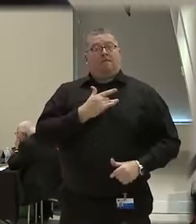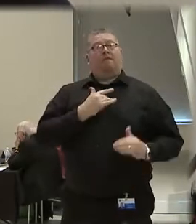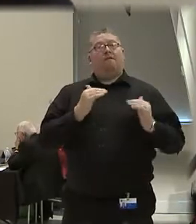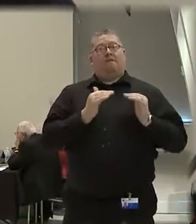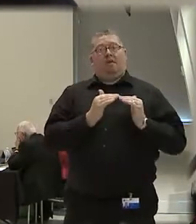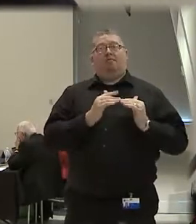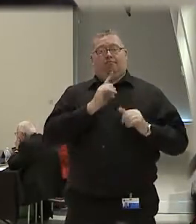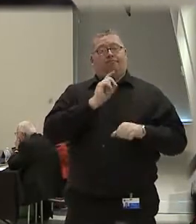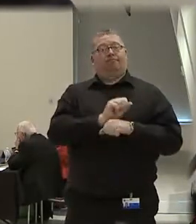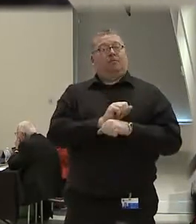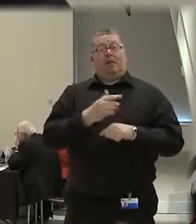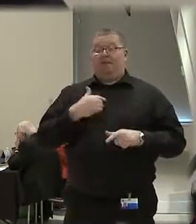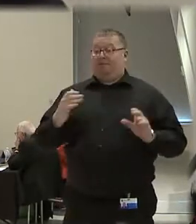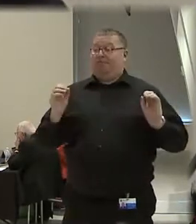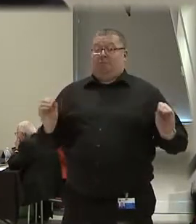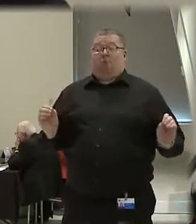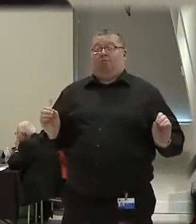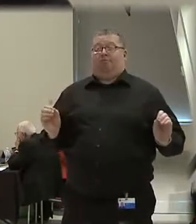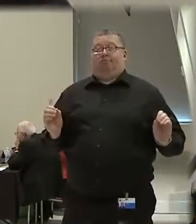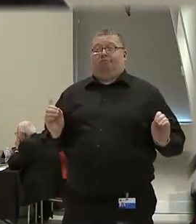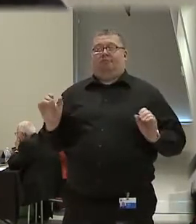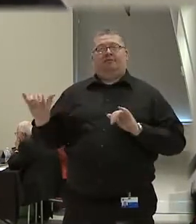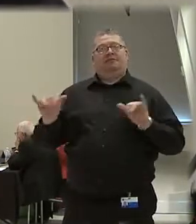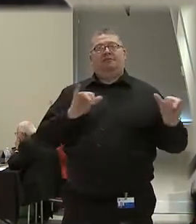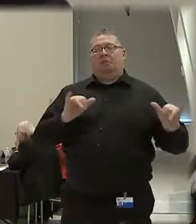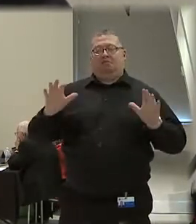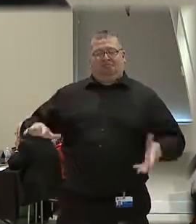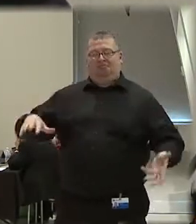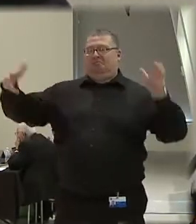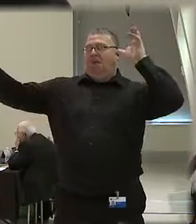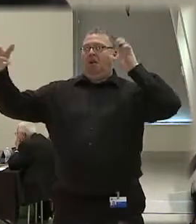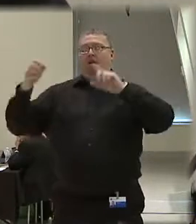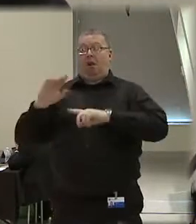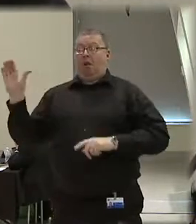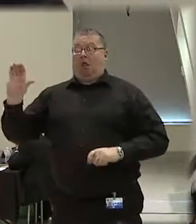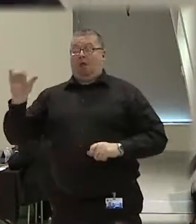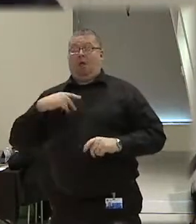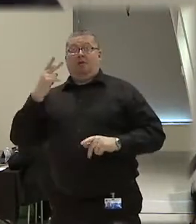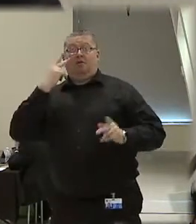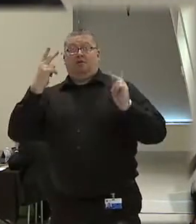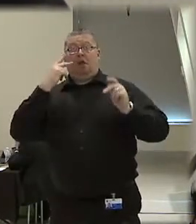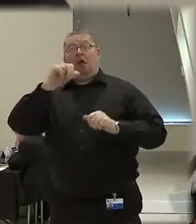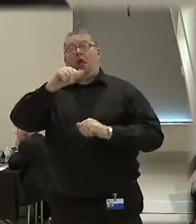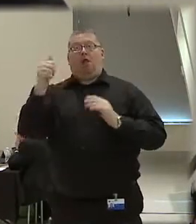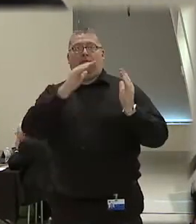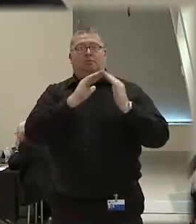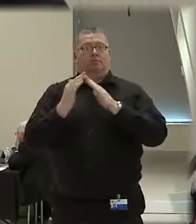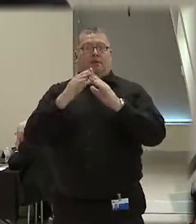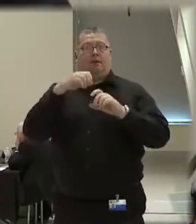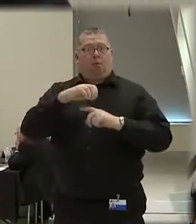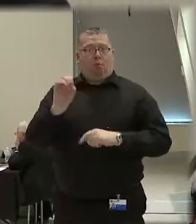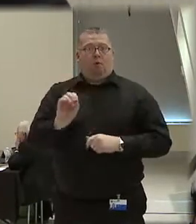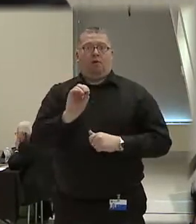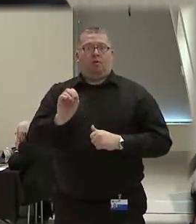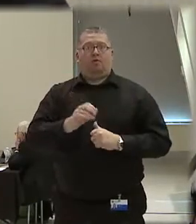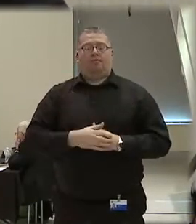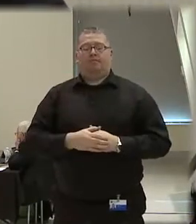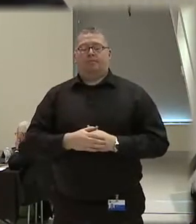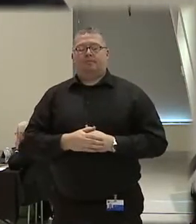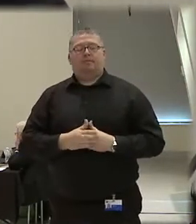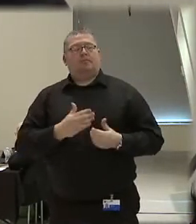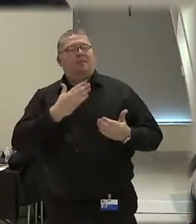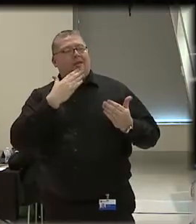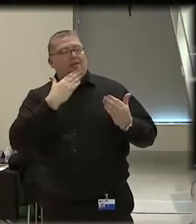And there has not been the same kind of uproar in Columbus as there has been in other parts of Ohio. Thank you.